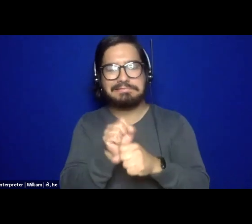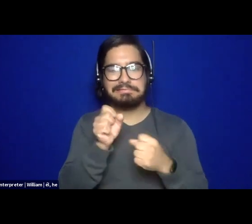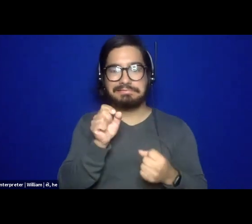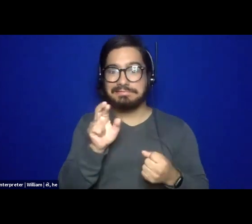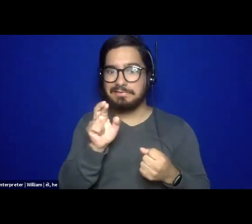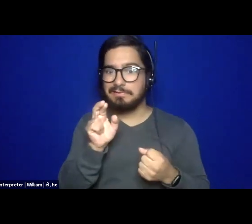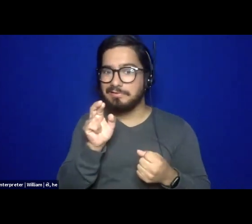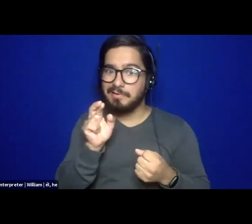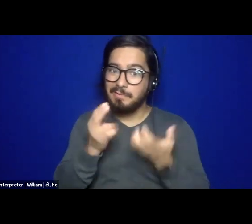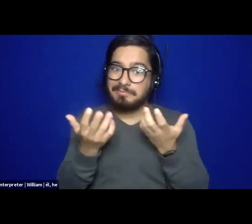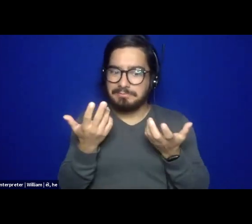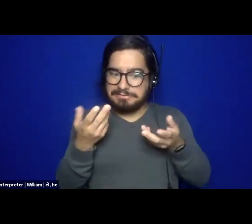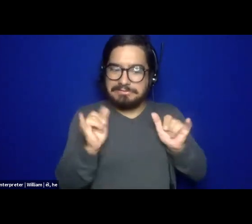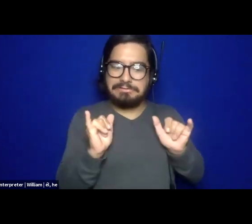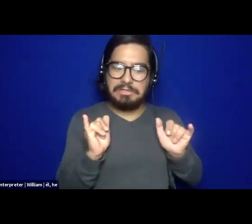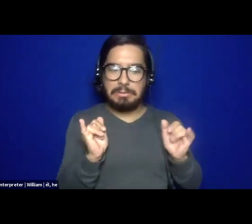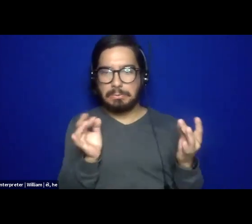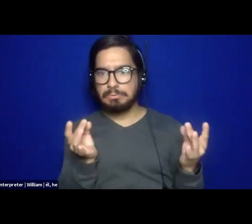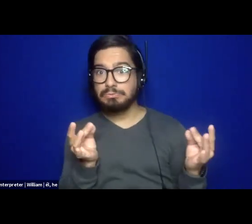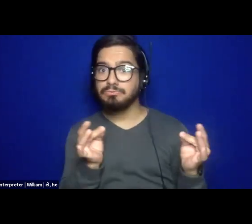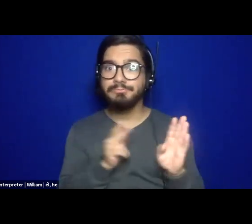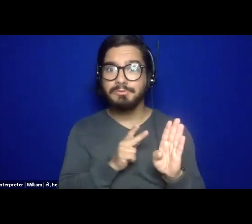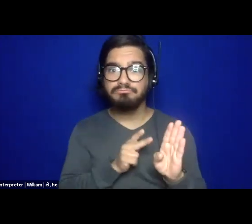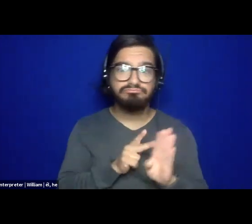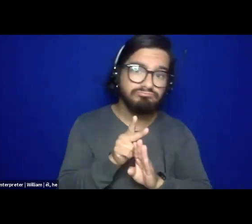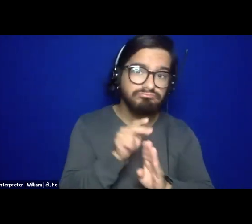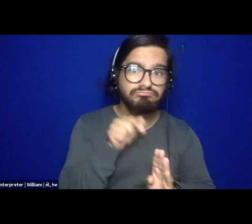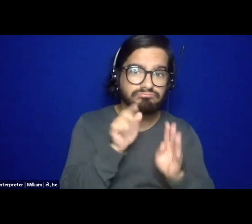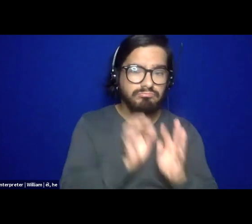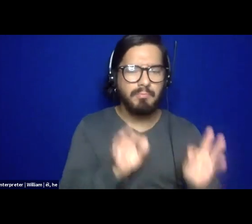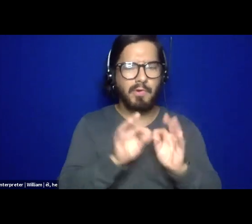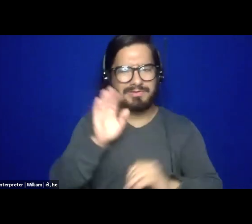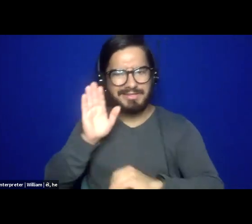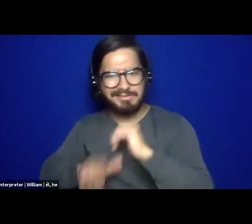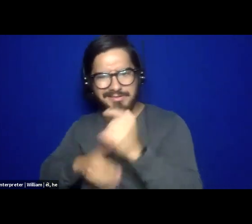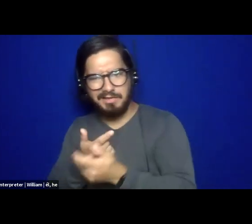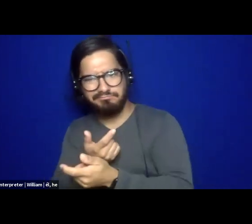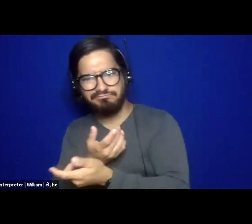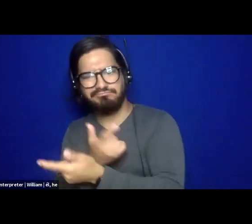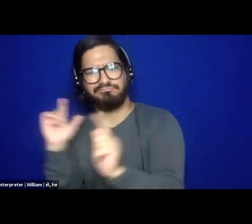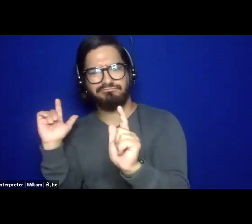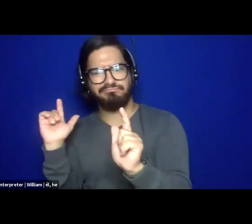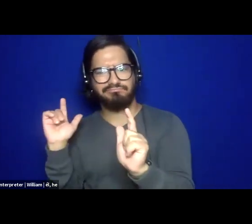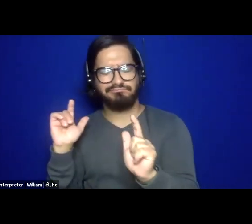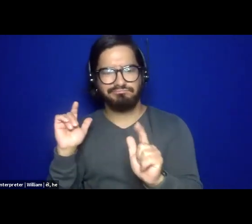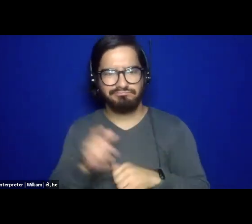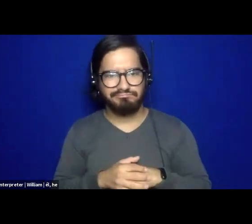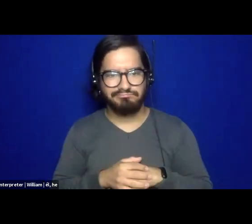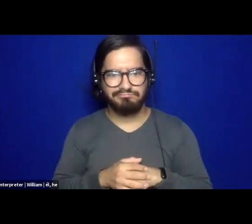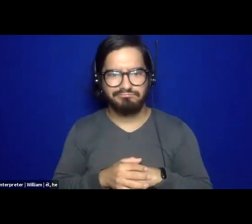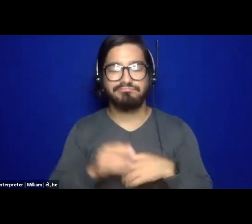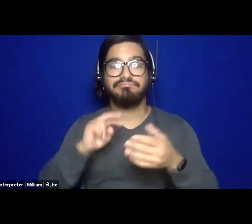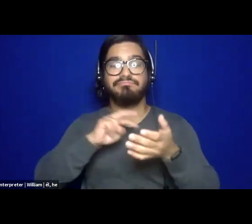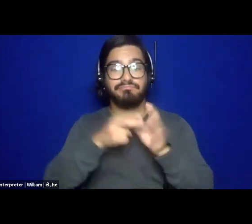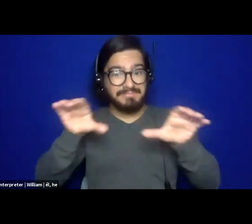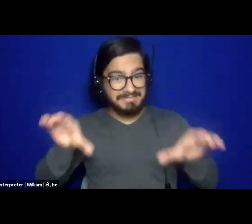part of being professional? Um, is that more important than working with people towards liberation? Um, and so in practice,